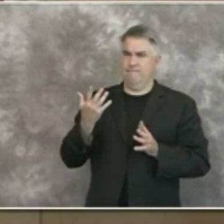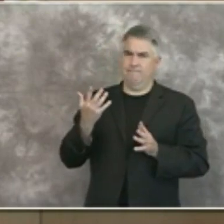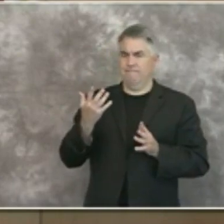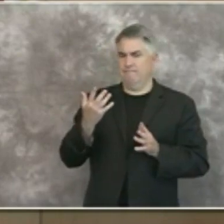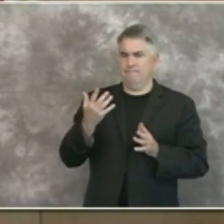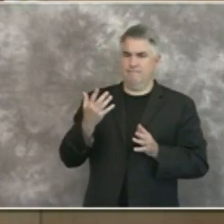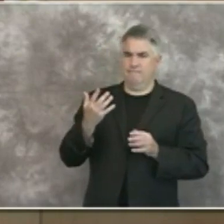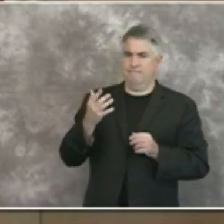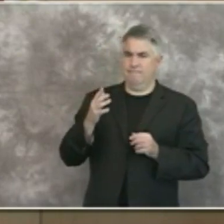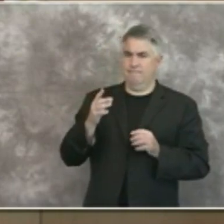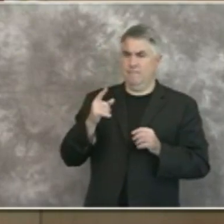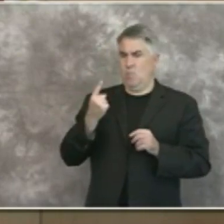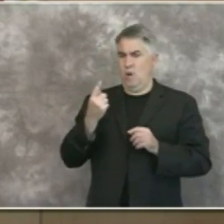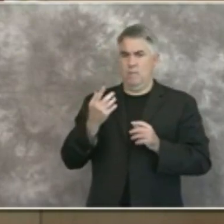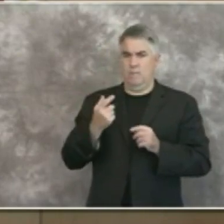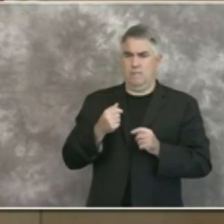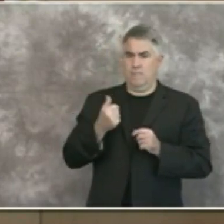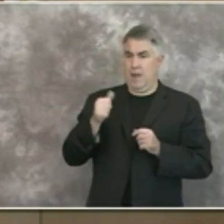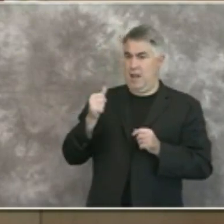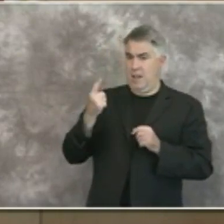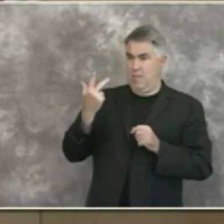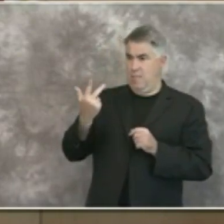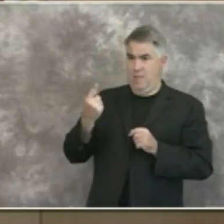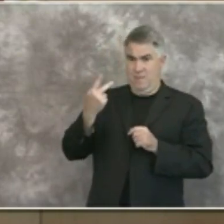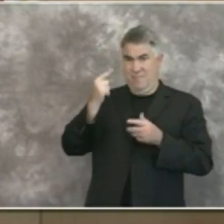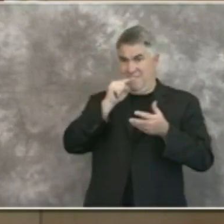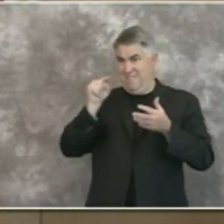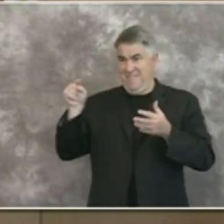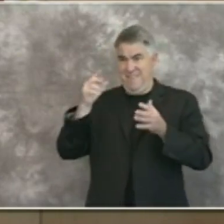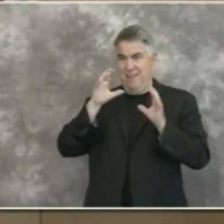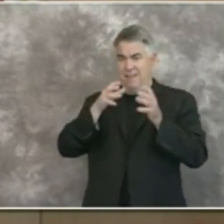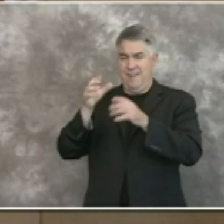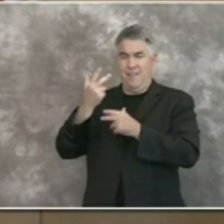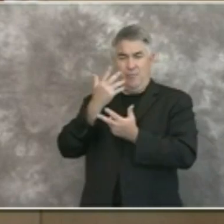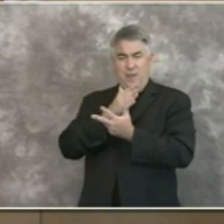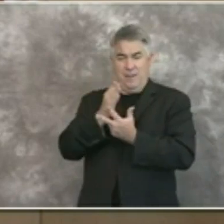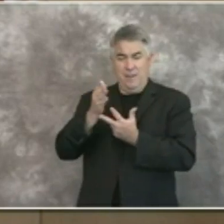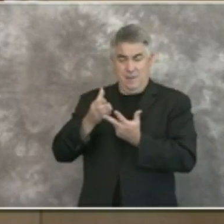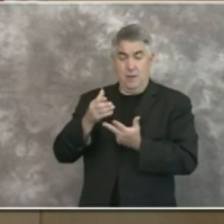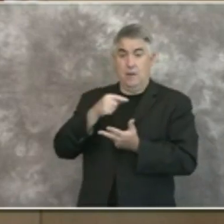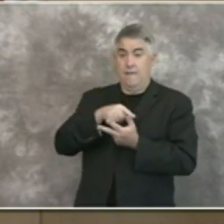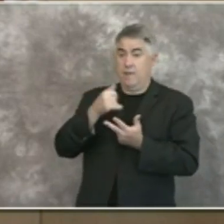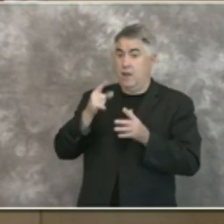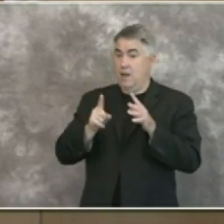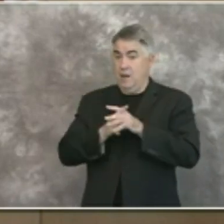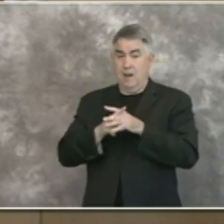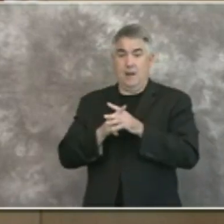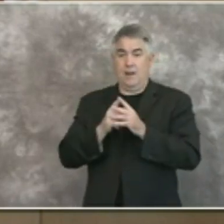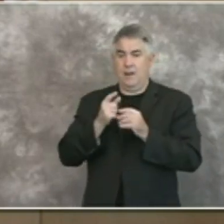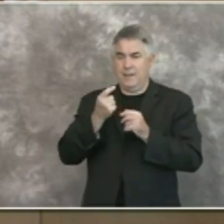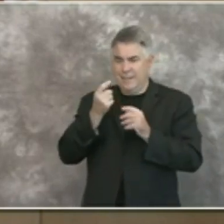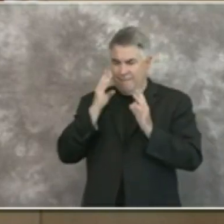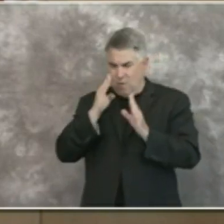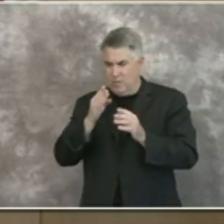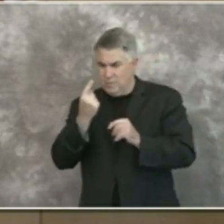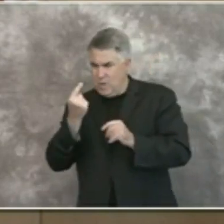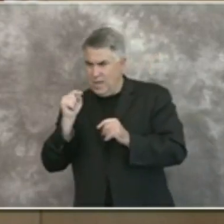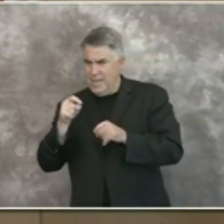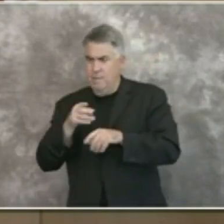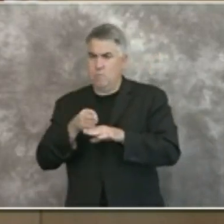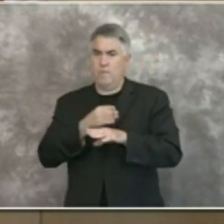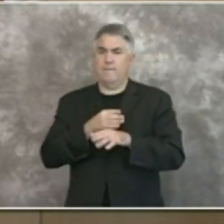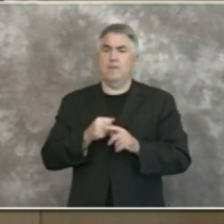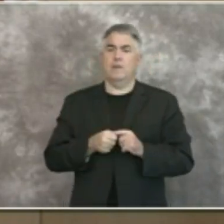more in any of the three categories of the remaining categories or criteria so